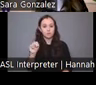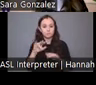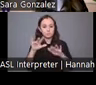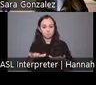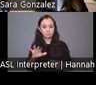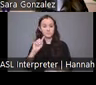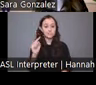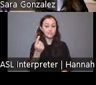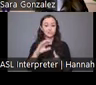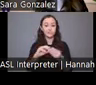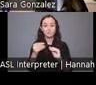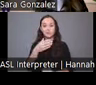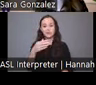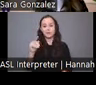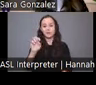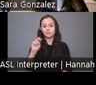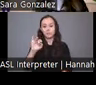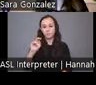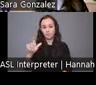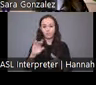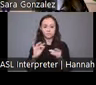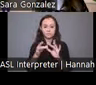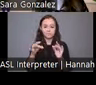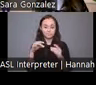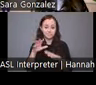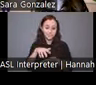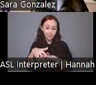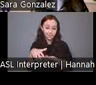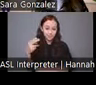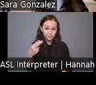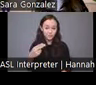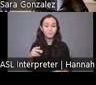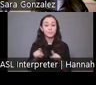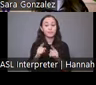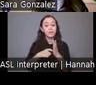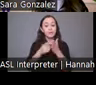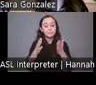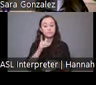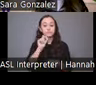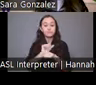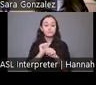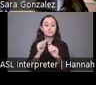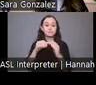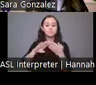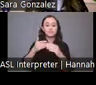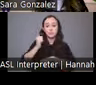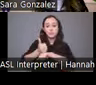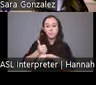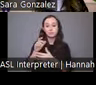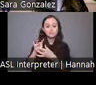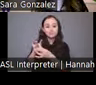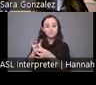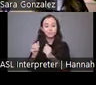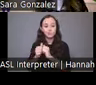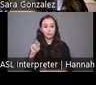terminal narratives of indigenous history. As an archaeologist who works in community-based partnership with tribal nations, my research and